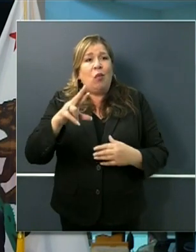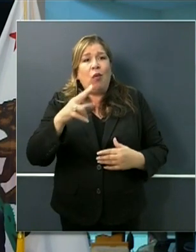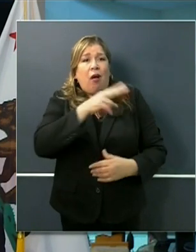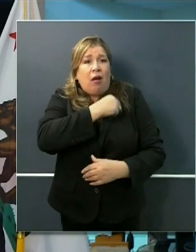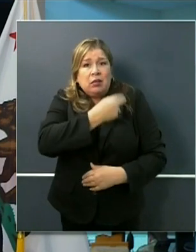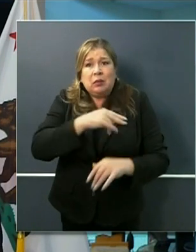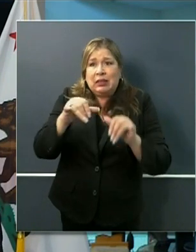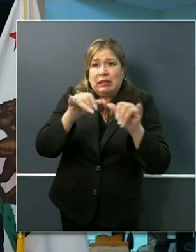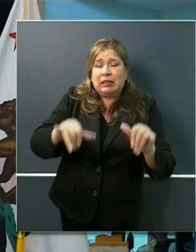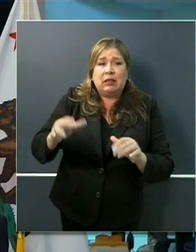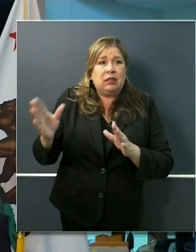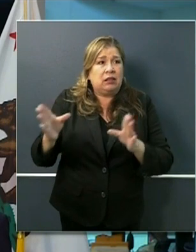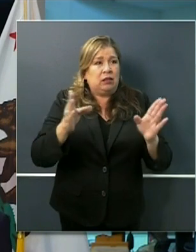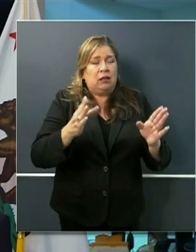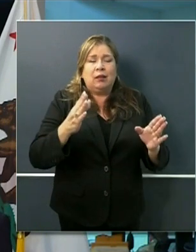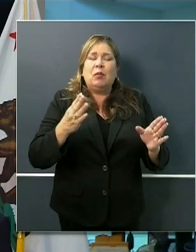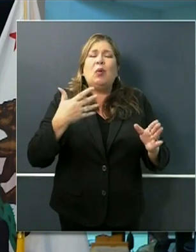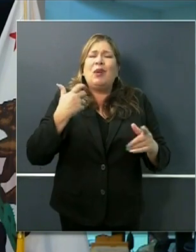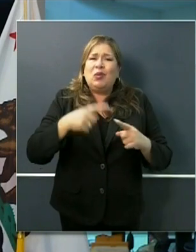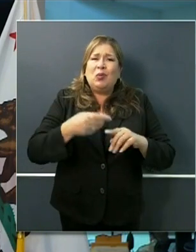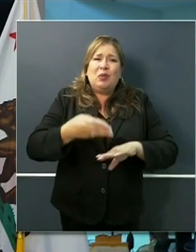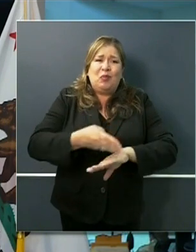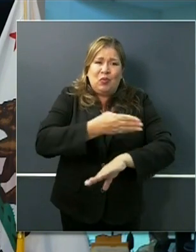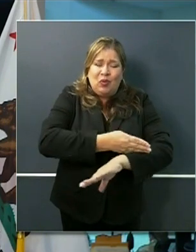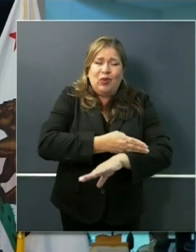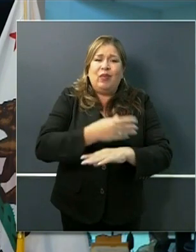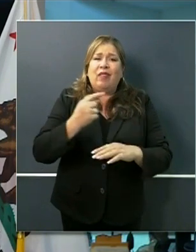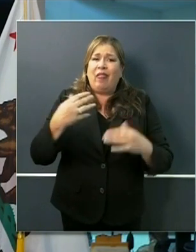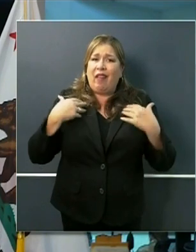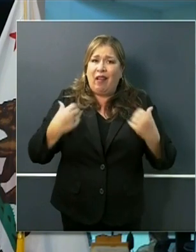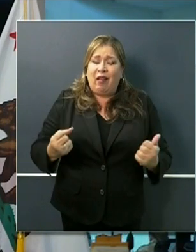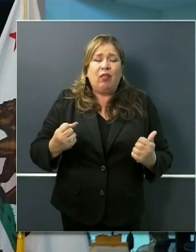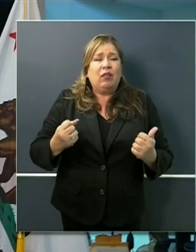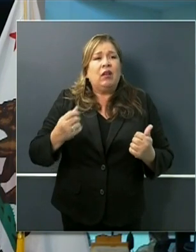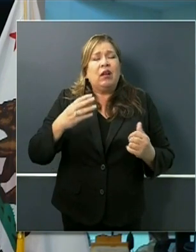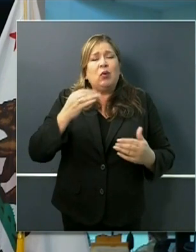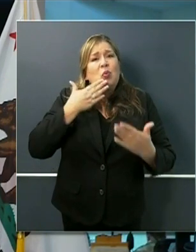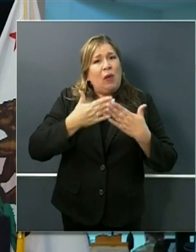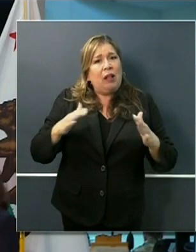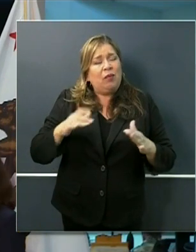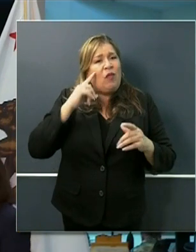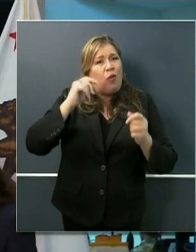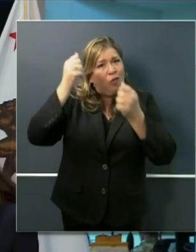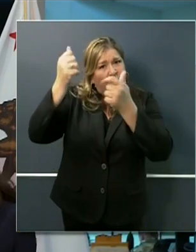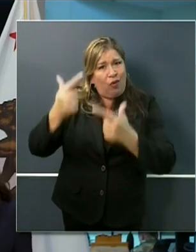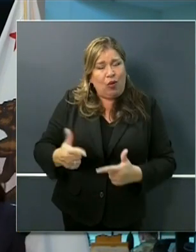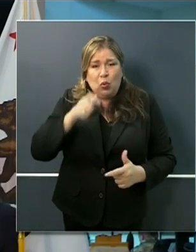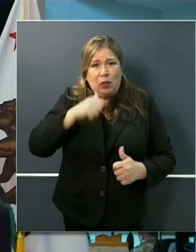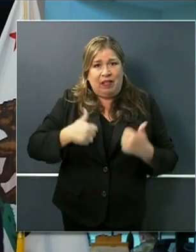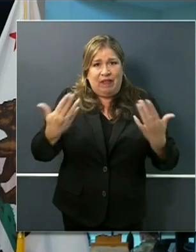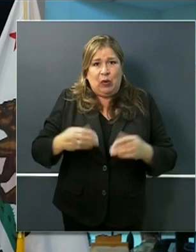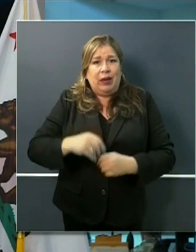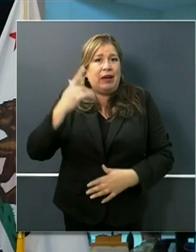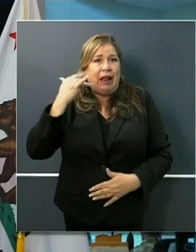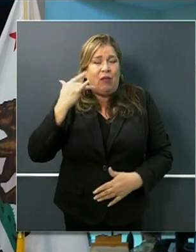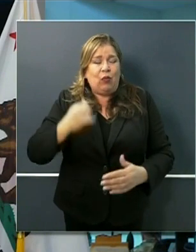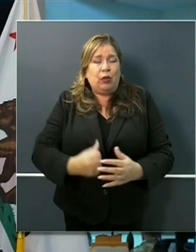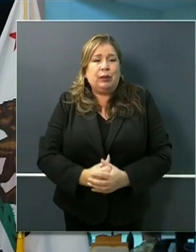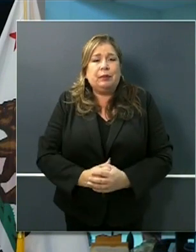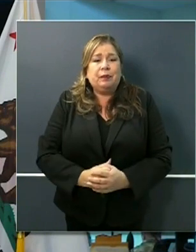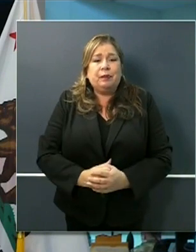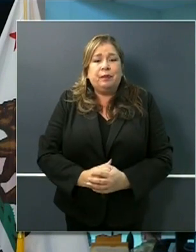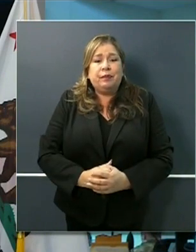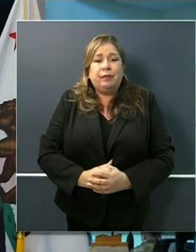so that we improve the overall health and well-being of Californians so I'm now going to talk with you about